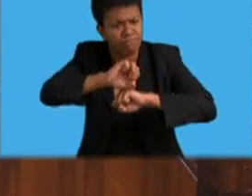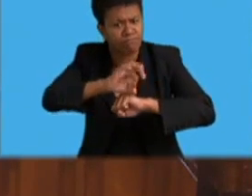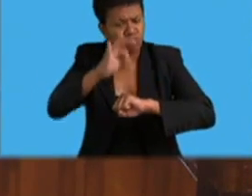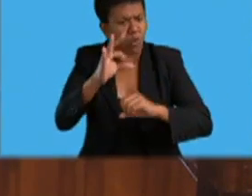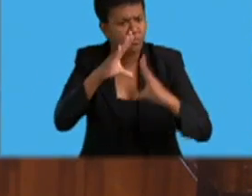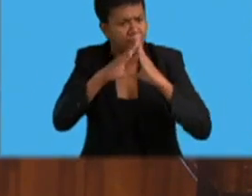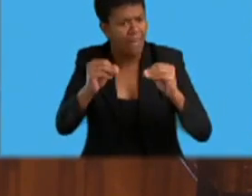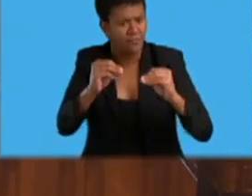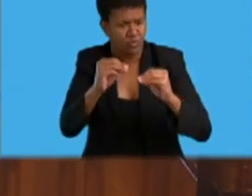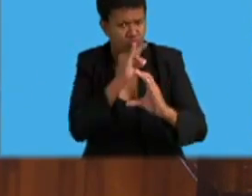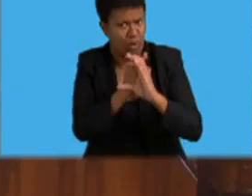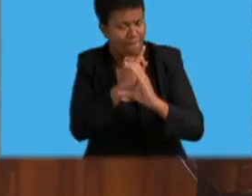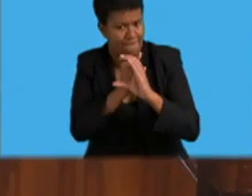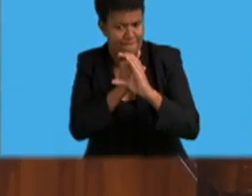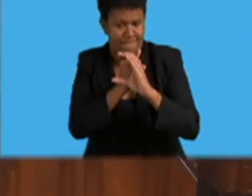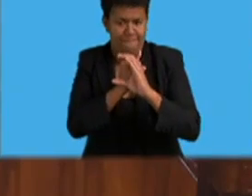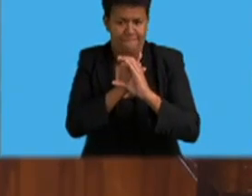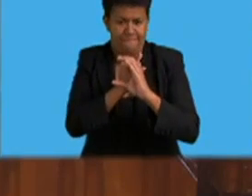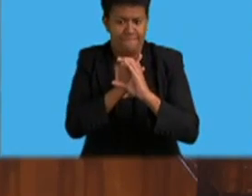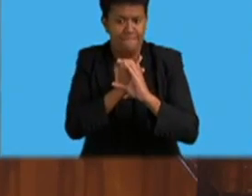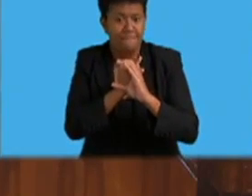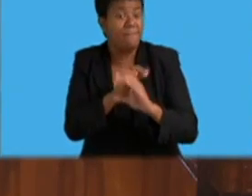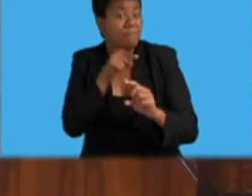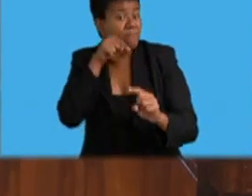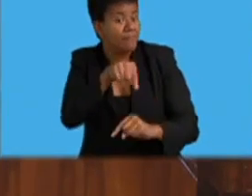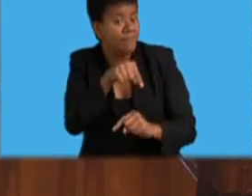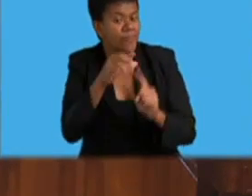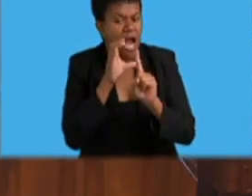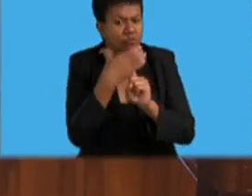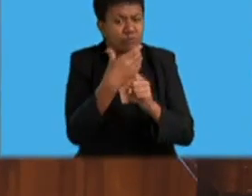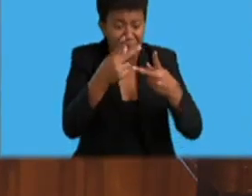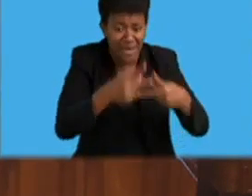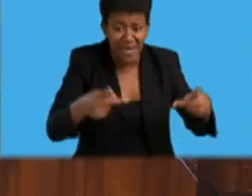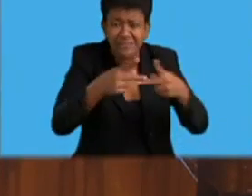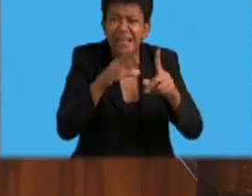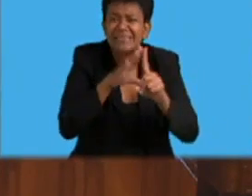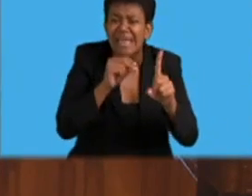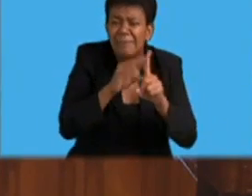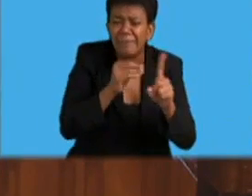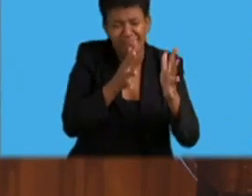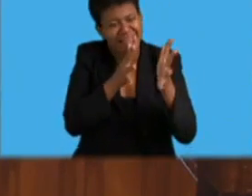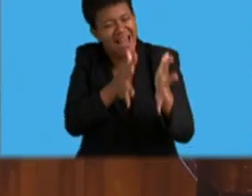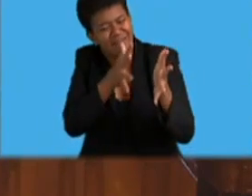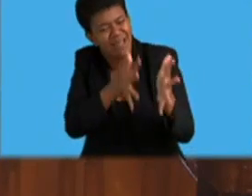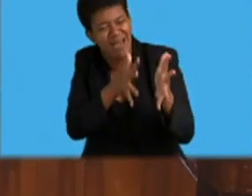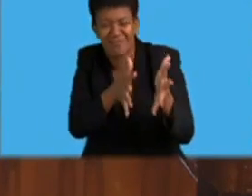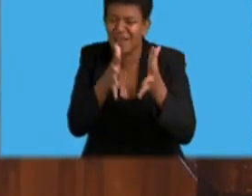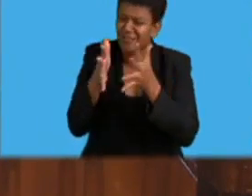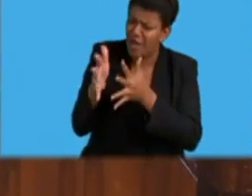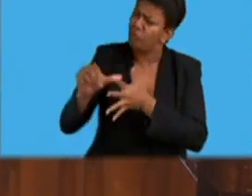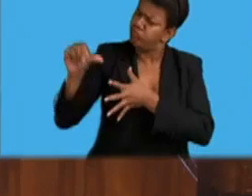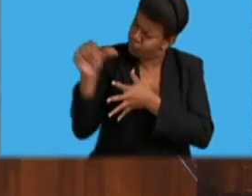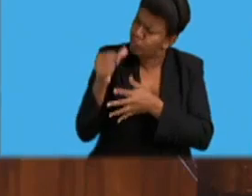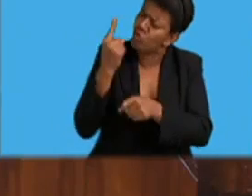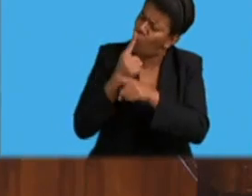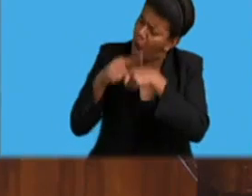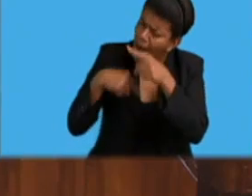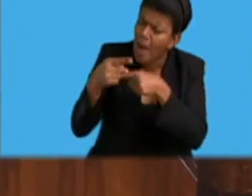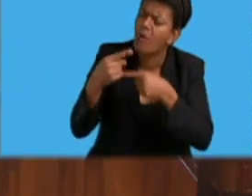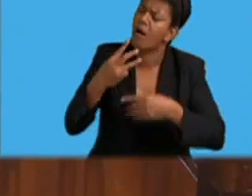cultural platforms like the Talanoa should be used to promote moral values.